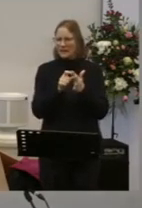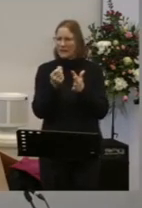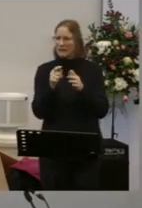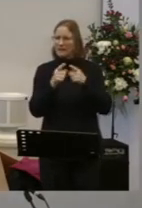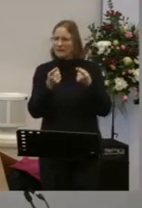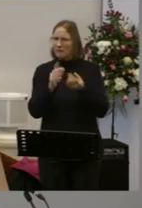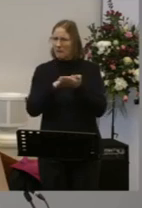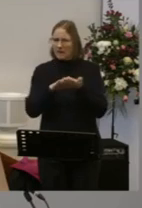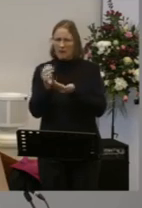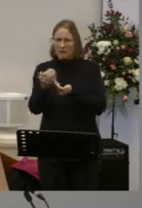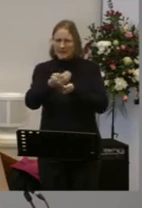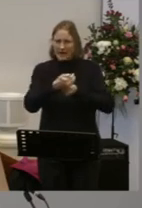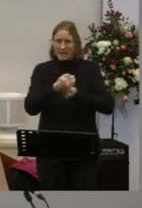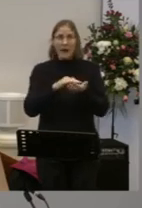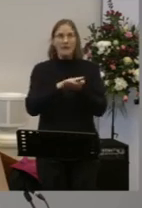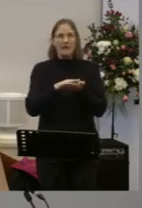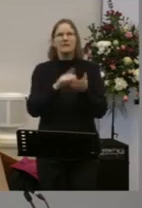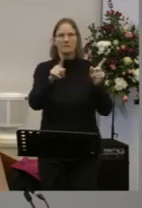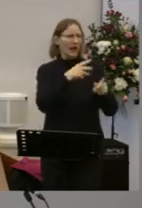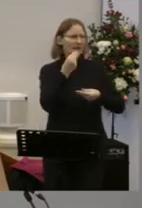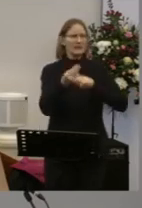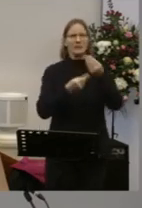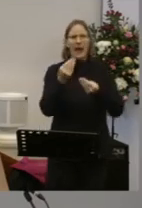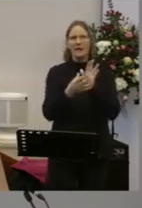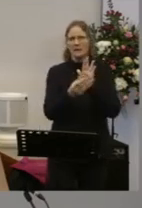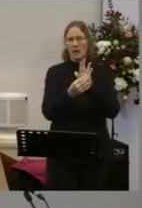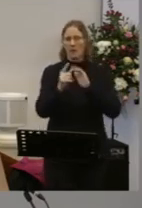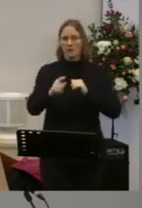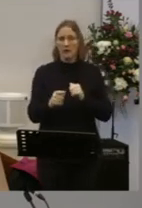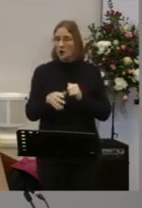Christmas? Any vouchers for Christmas? Have you spent them all yet?